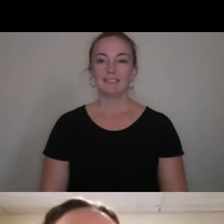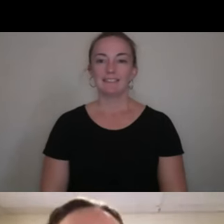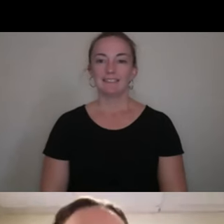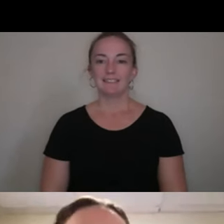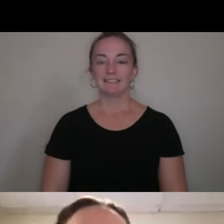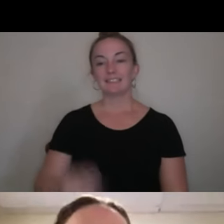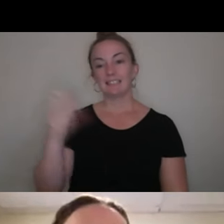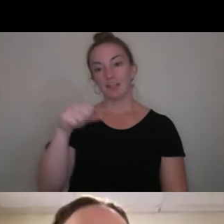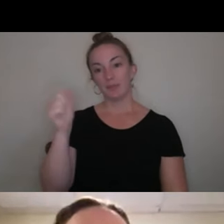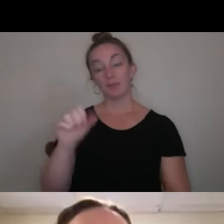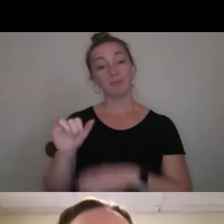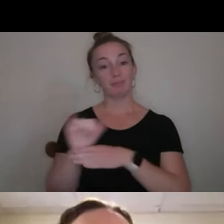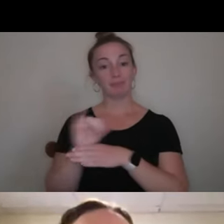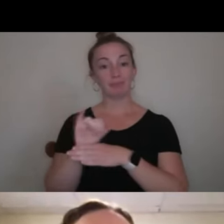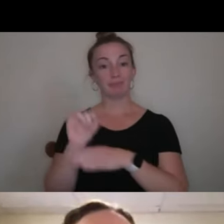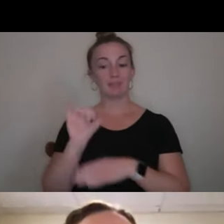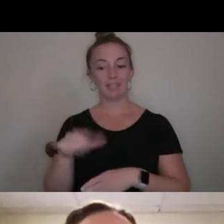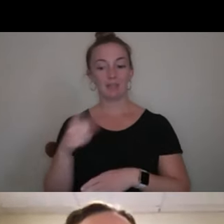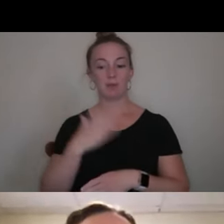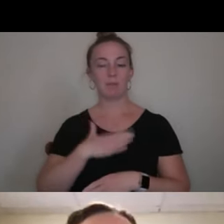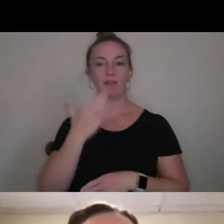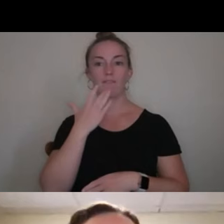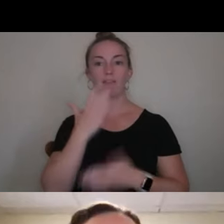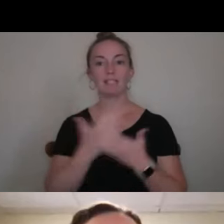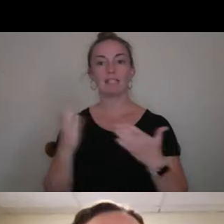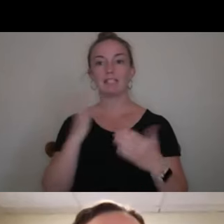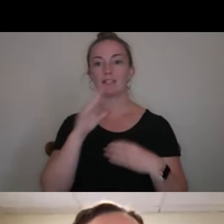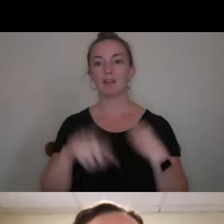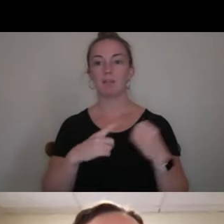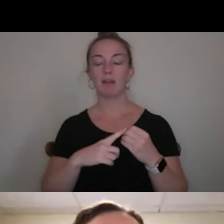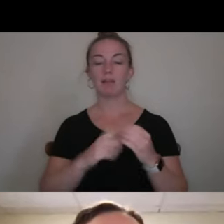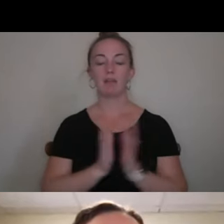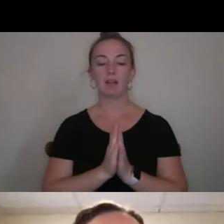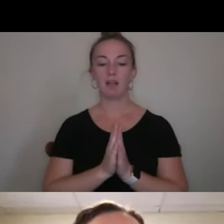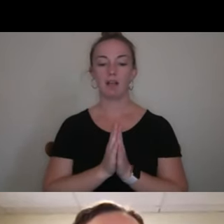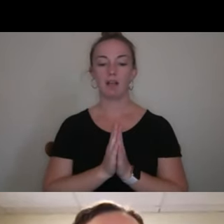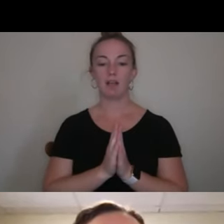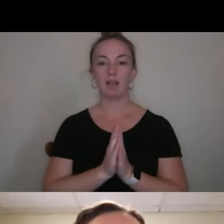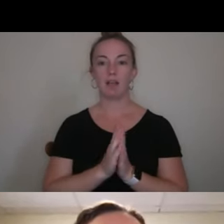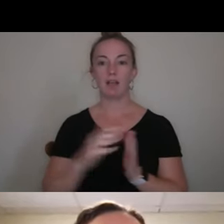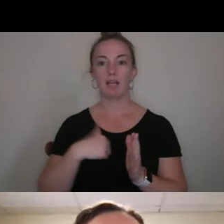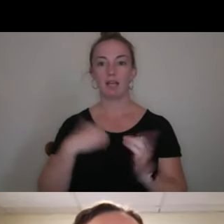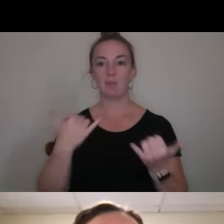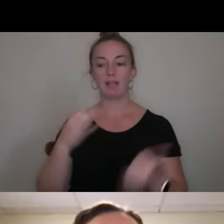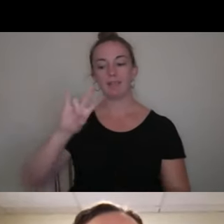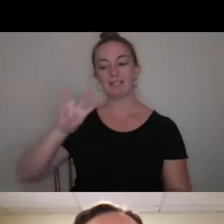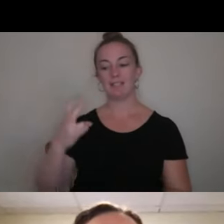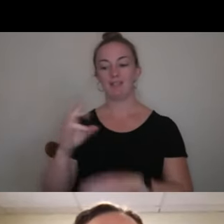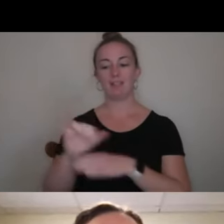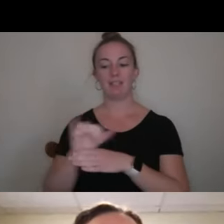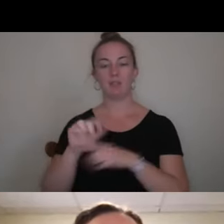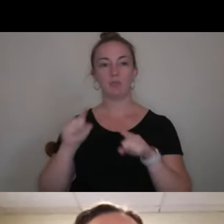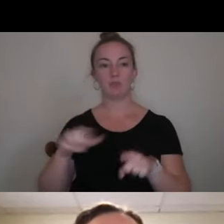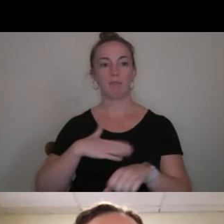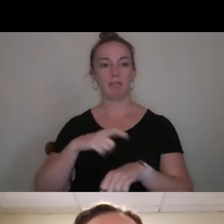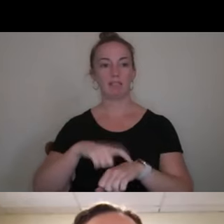Yes, internships are one of my favorite things to talk to talk about. I am on my seventh internship that I've done during my time